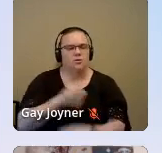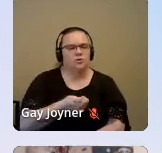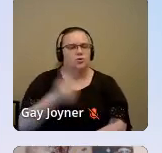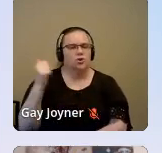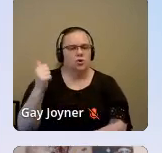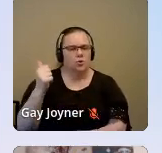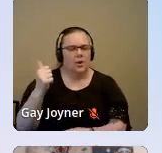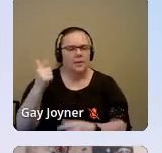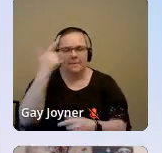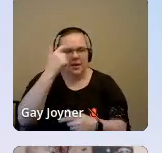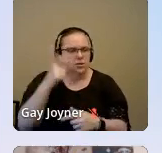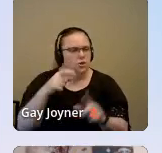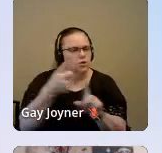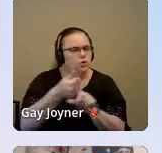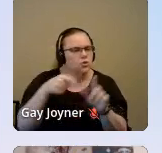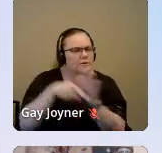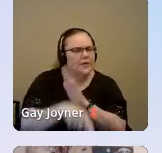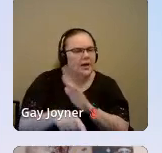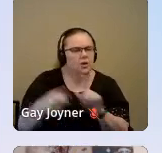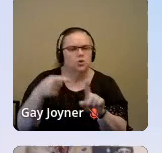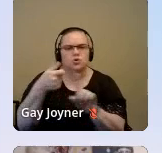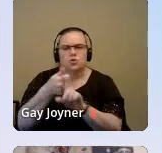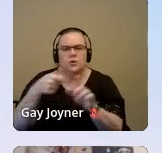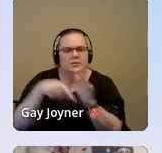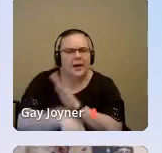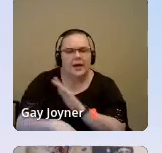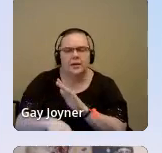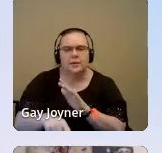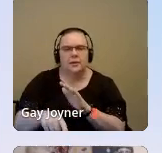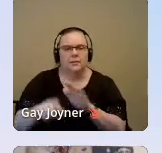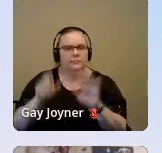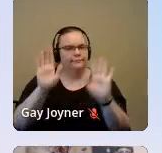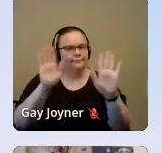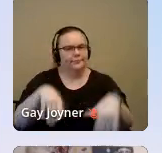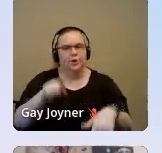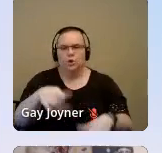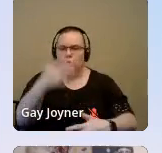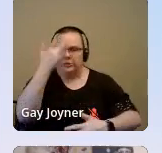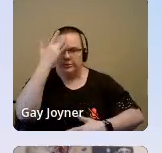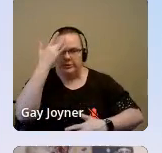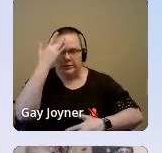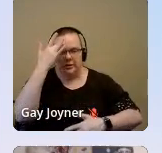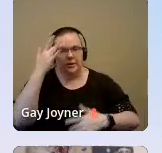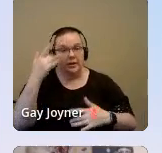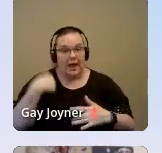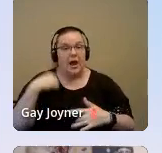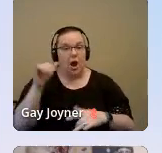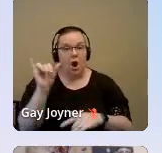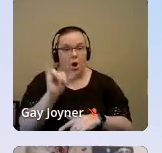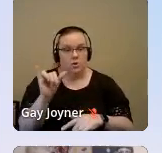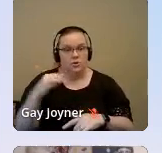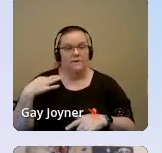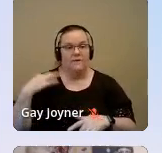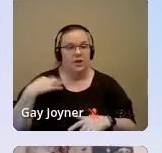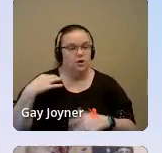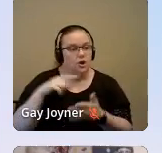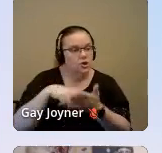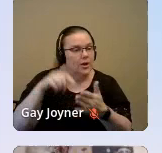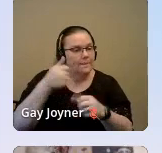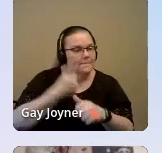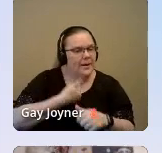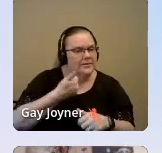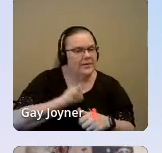suicide. And they said I was too sick. I also actually voluntarily checked myself in a psych hospital because I was having really